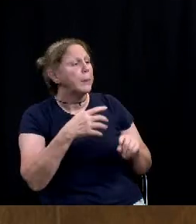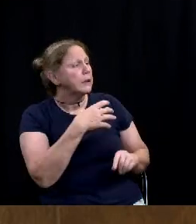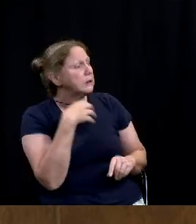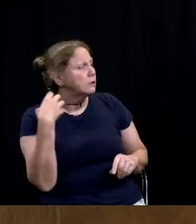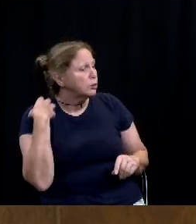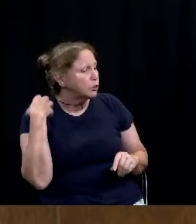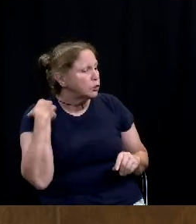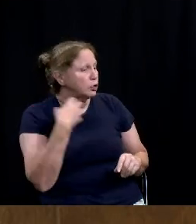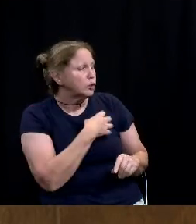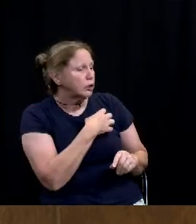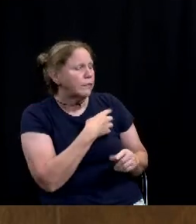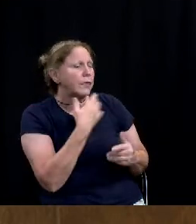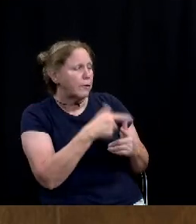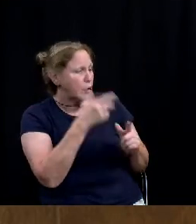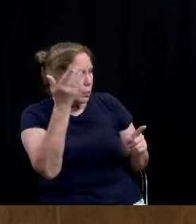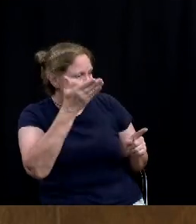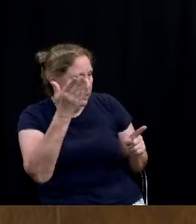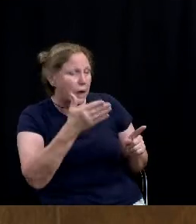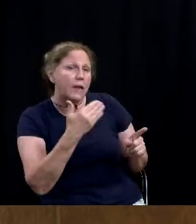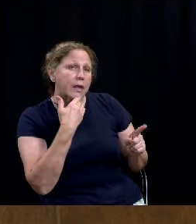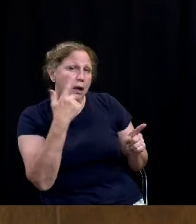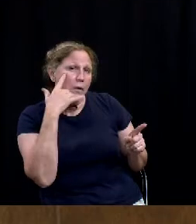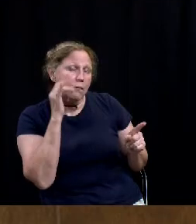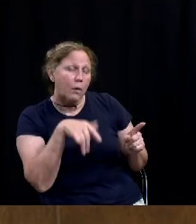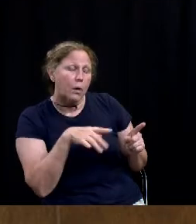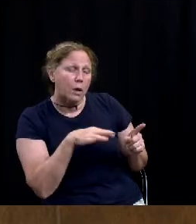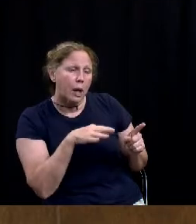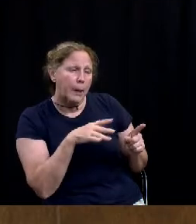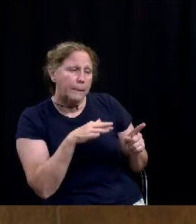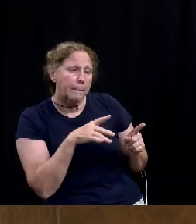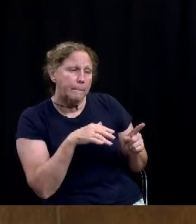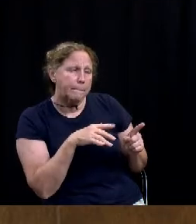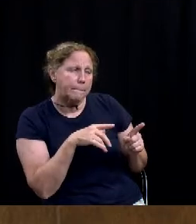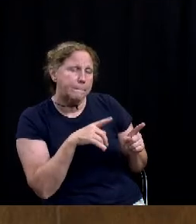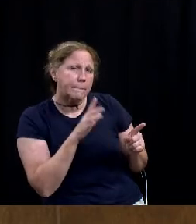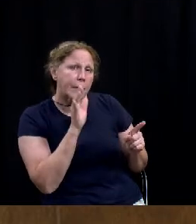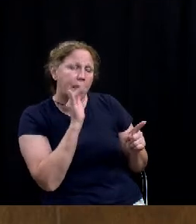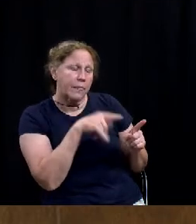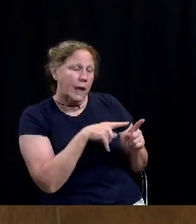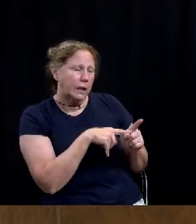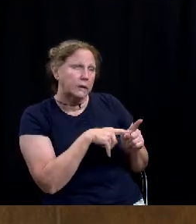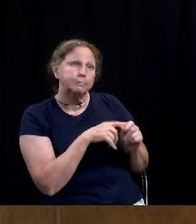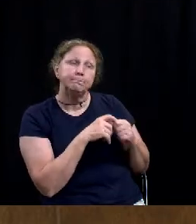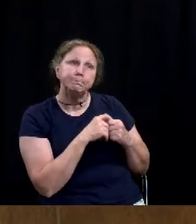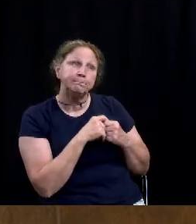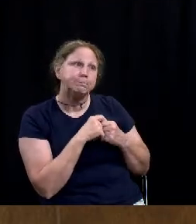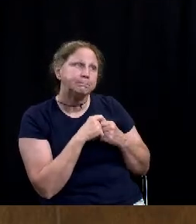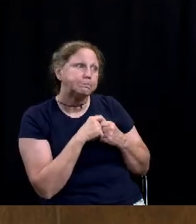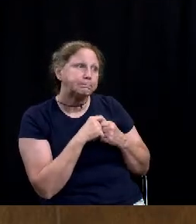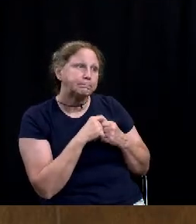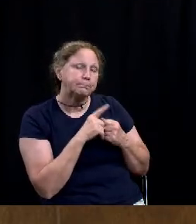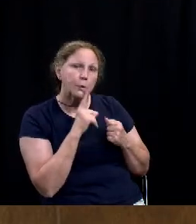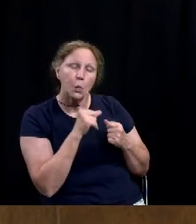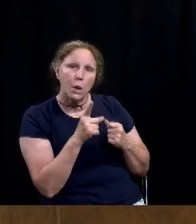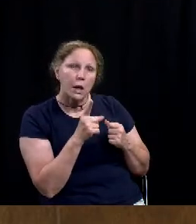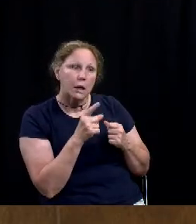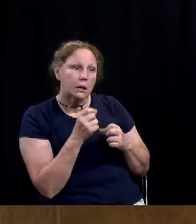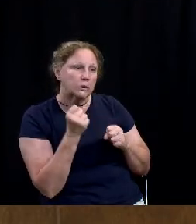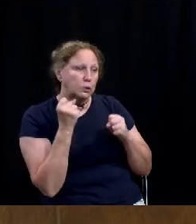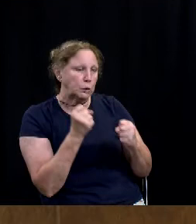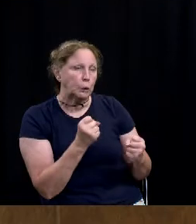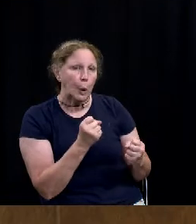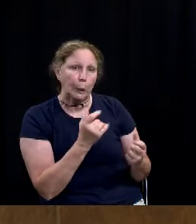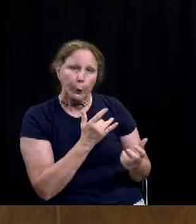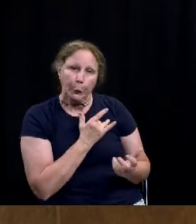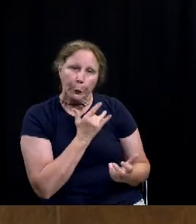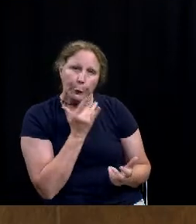for the presentation and thank you so much for tackling such a strong and sensitive subject